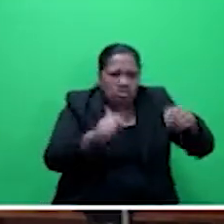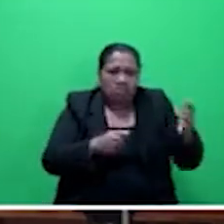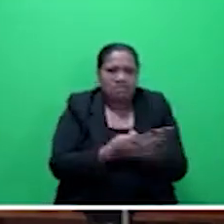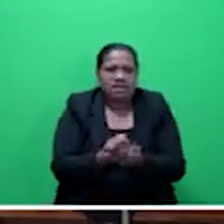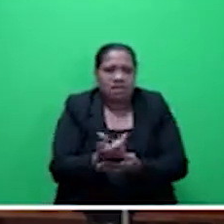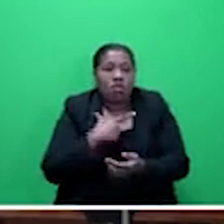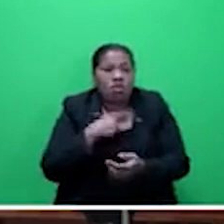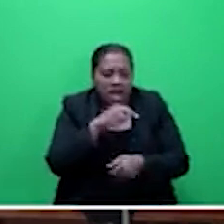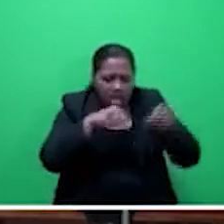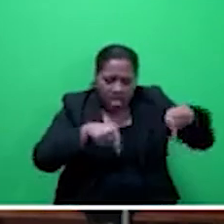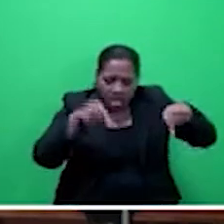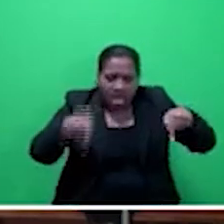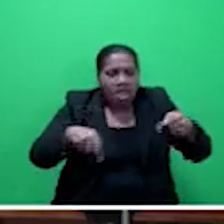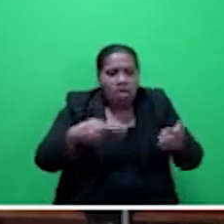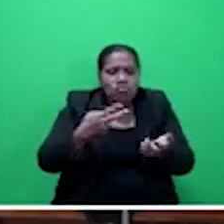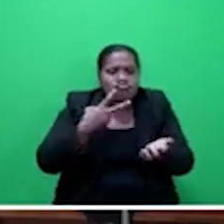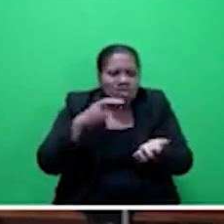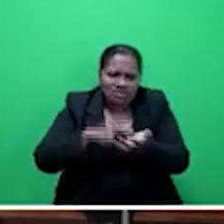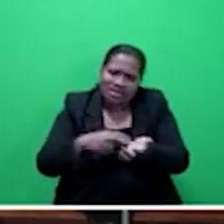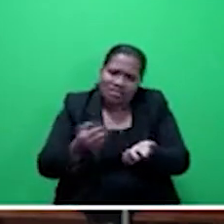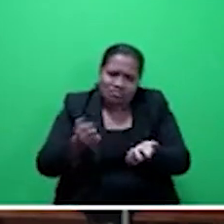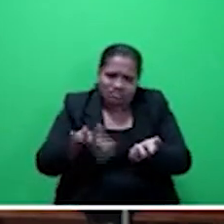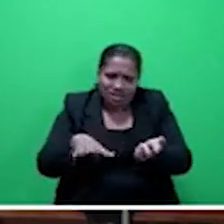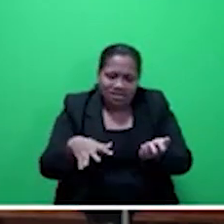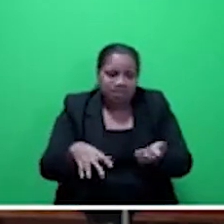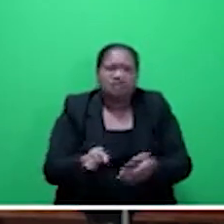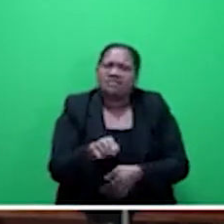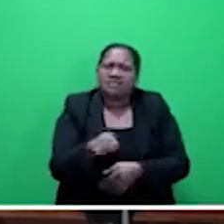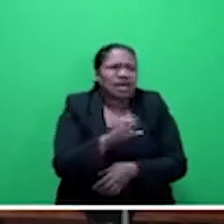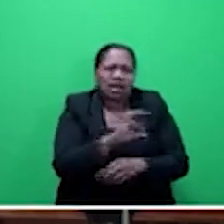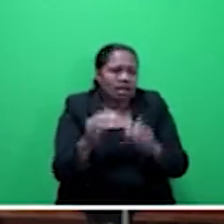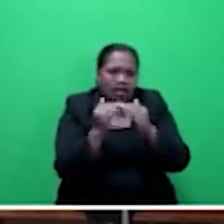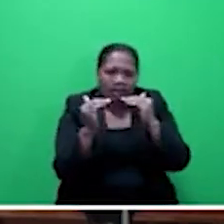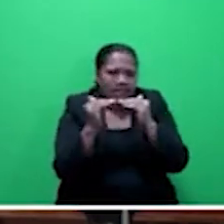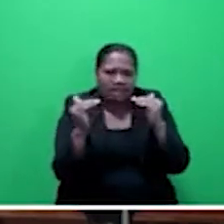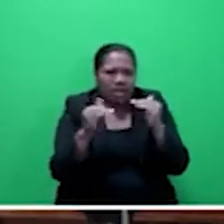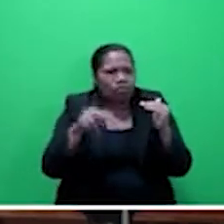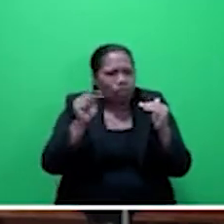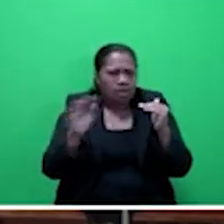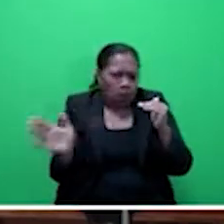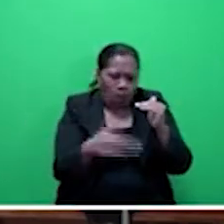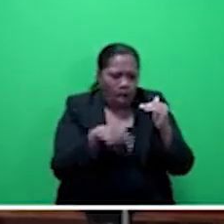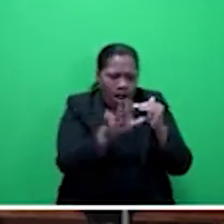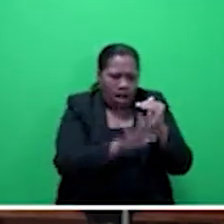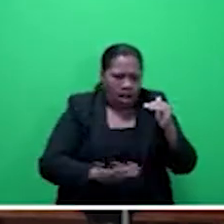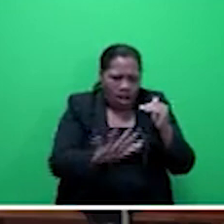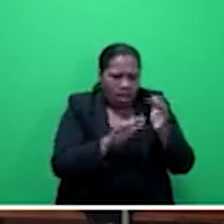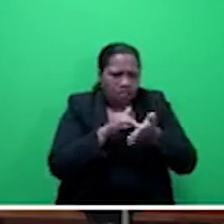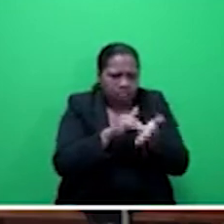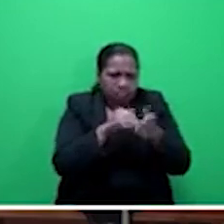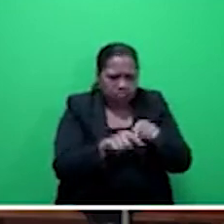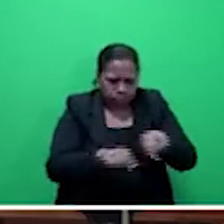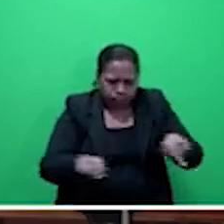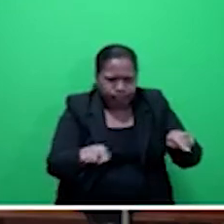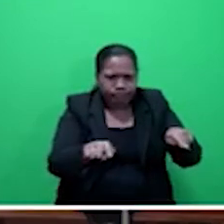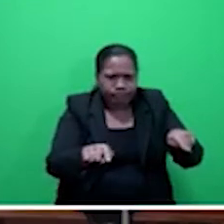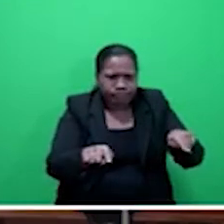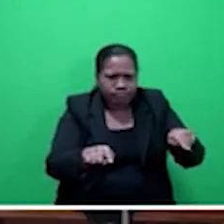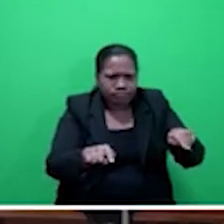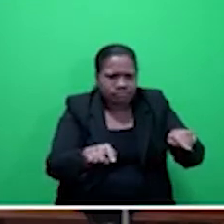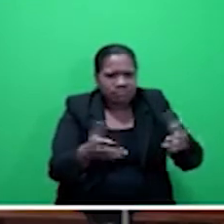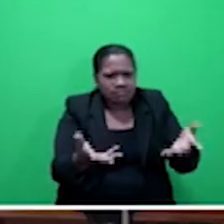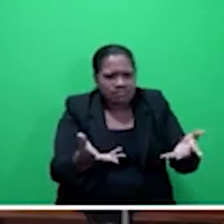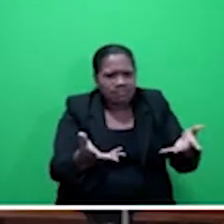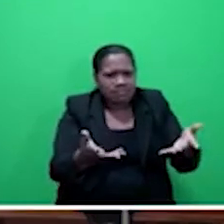product. So we are still working through these processes to be able to get the confidence built up. And we, of course, want to provide insurance cover for these